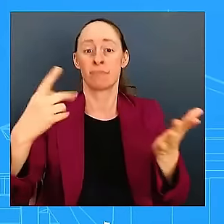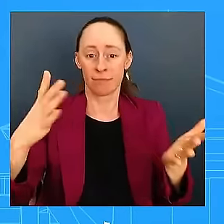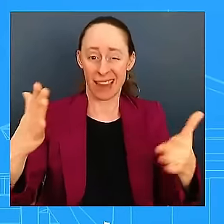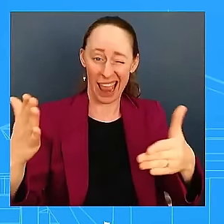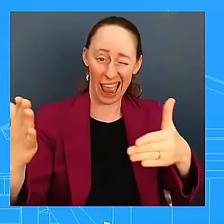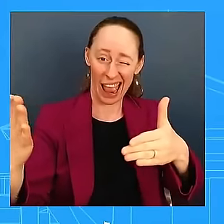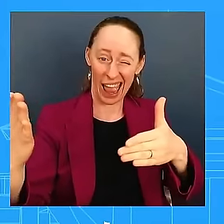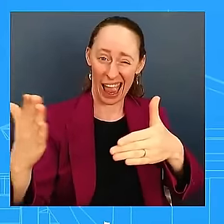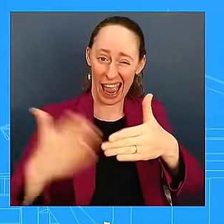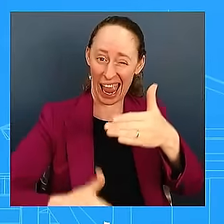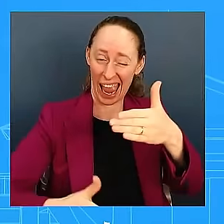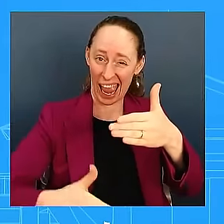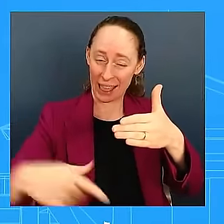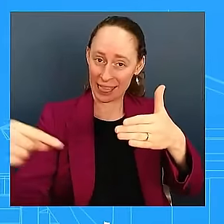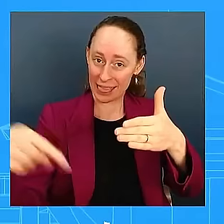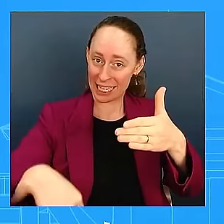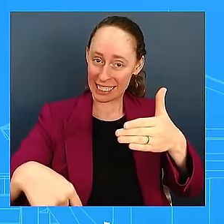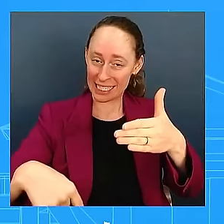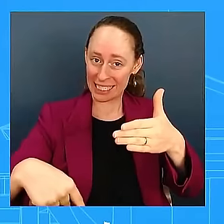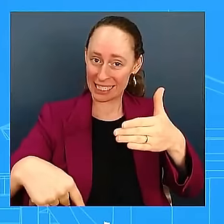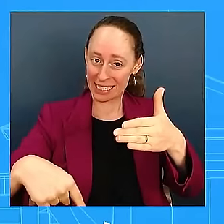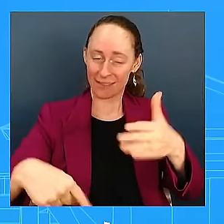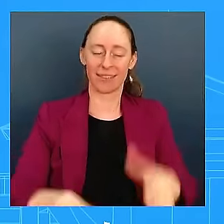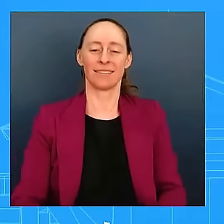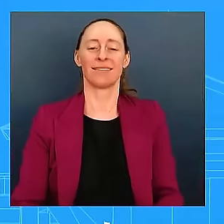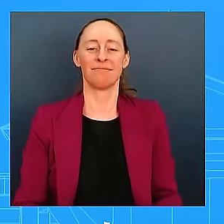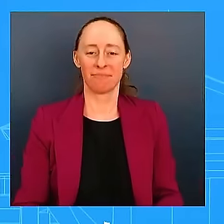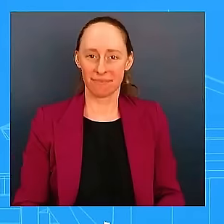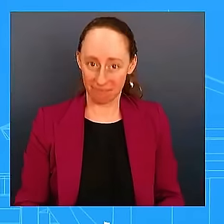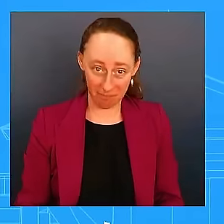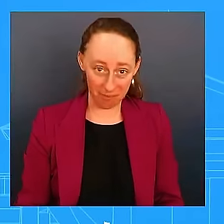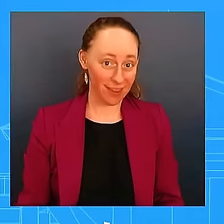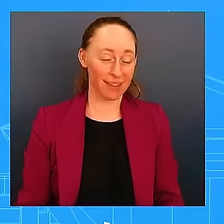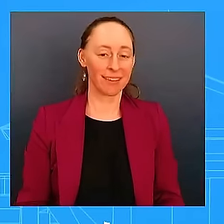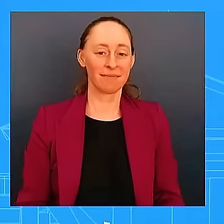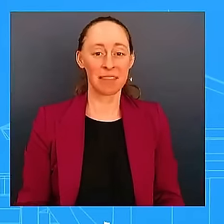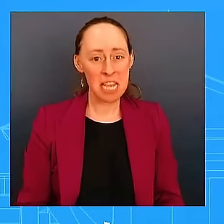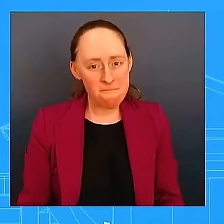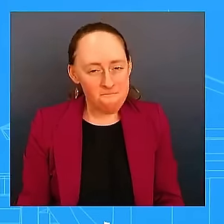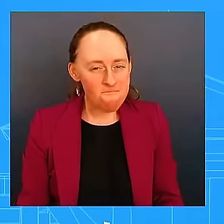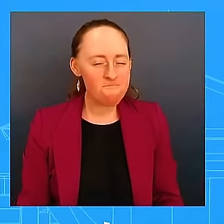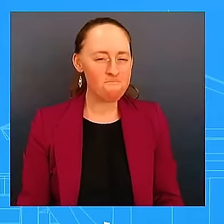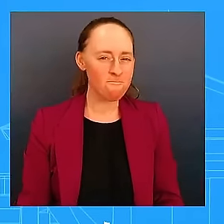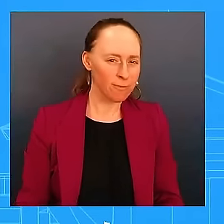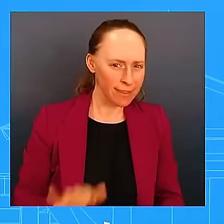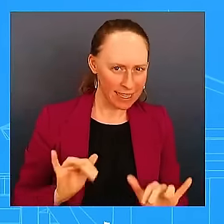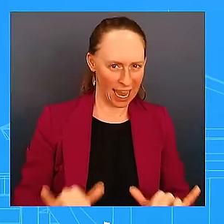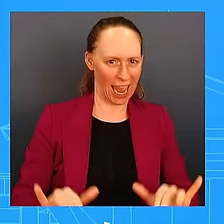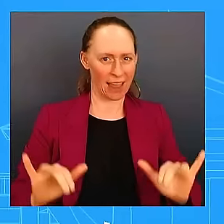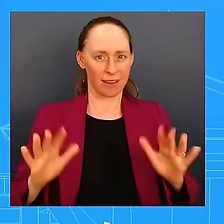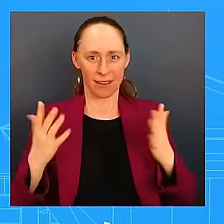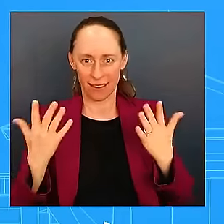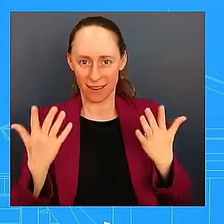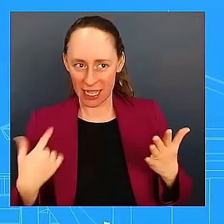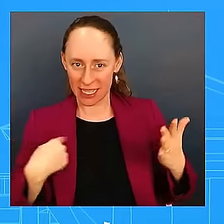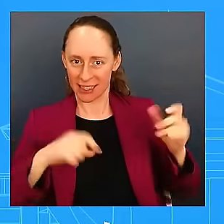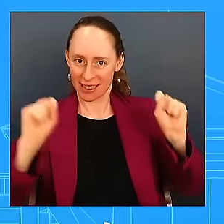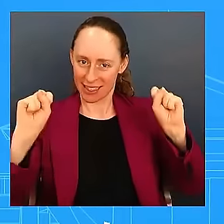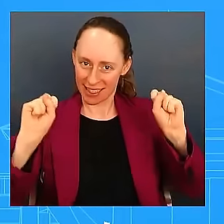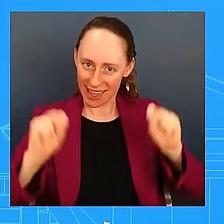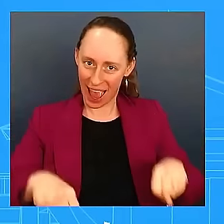believe this gives us an opportunity to do this by calling for a 21-day ceasefire, to be more clear.